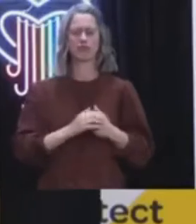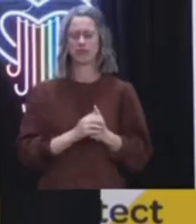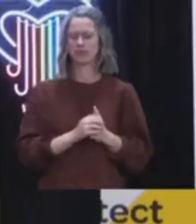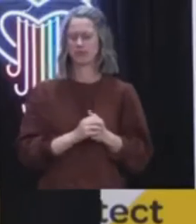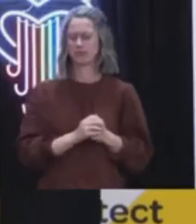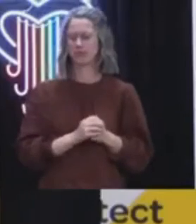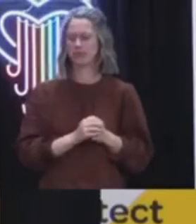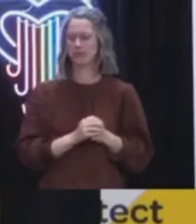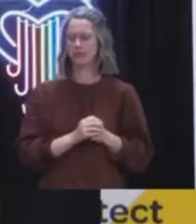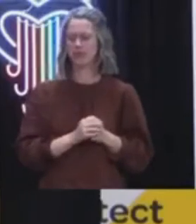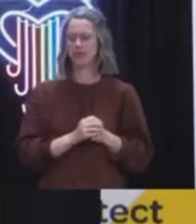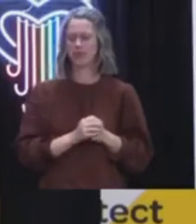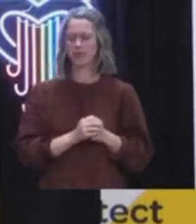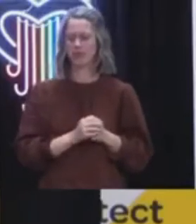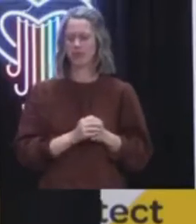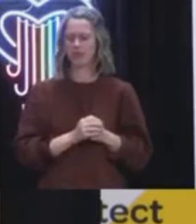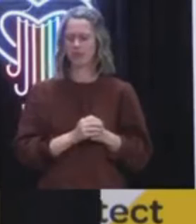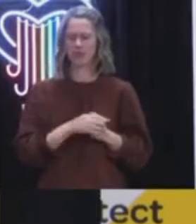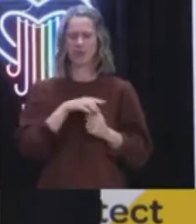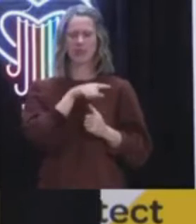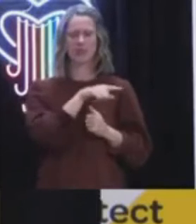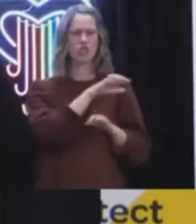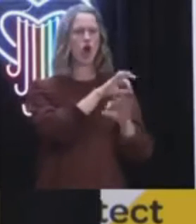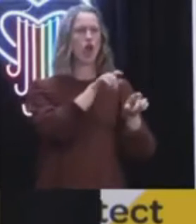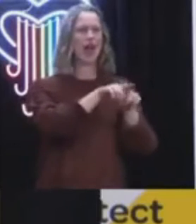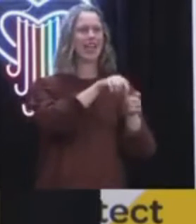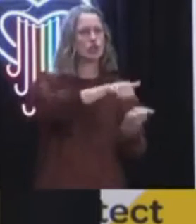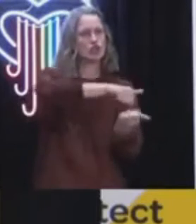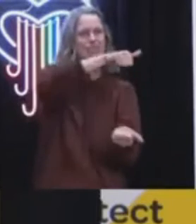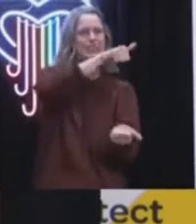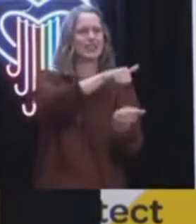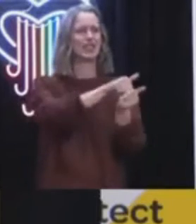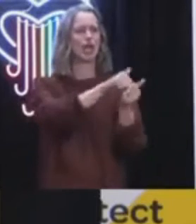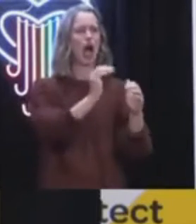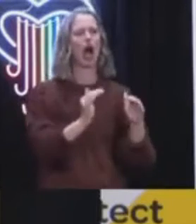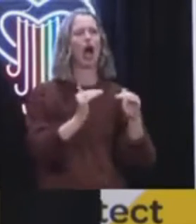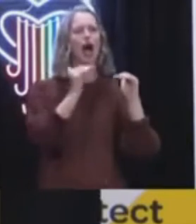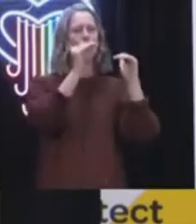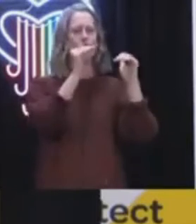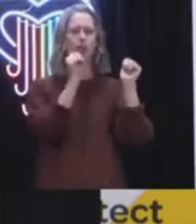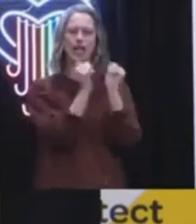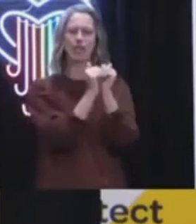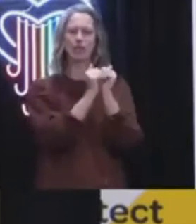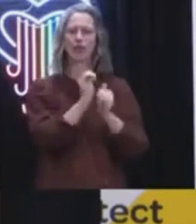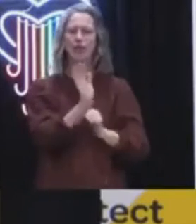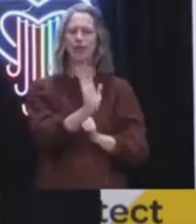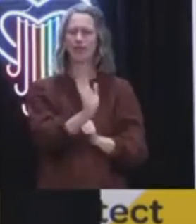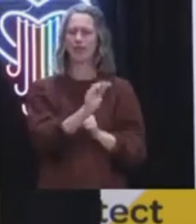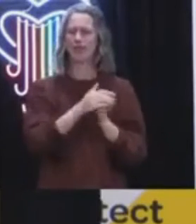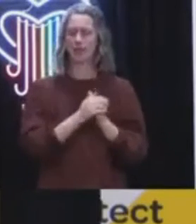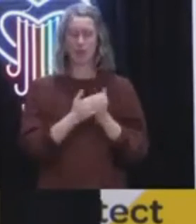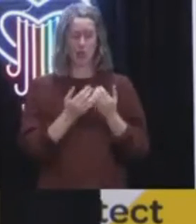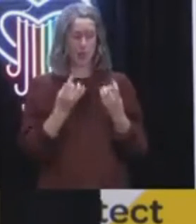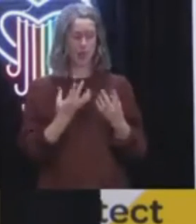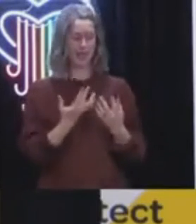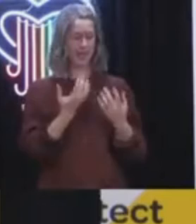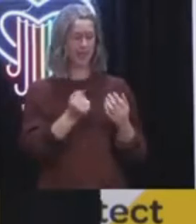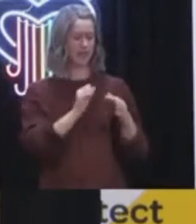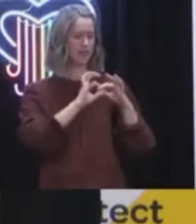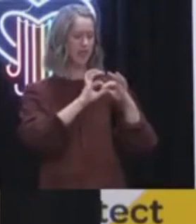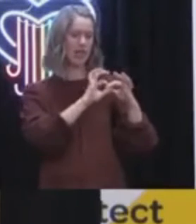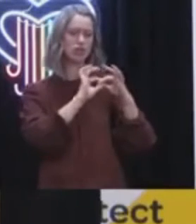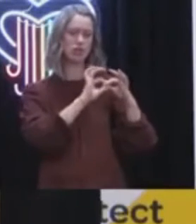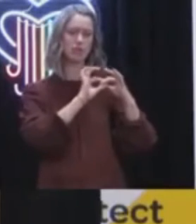It doesn't change, this is not a treaty level arrangement, it does not change our existing relationships